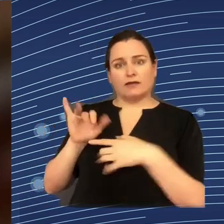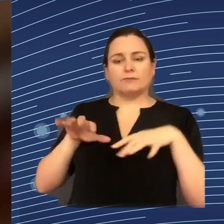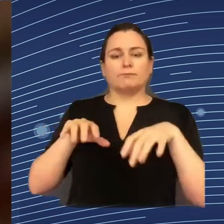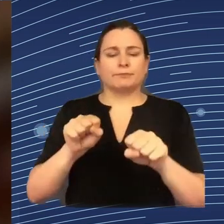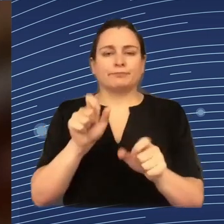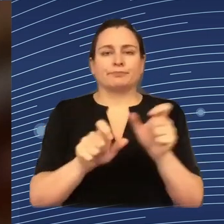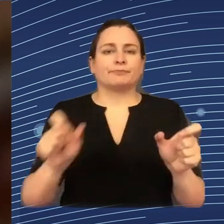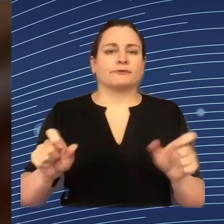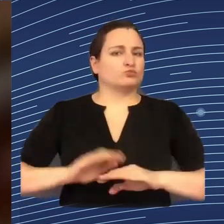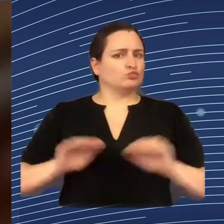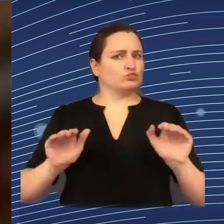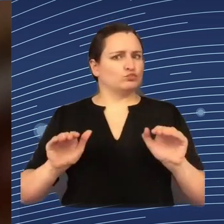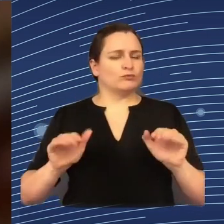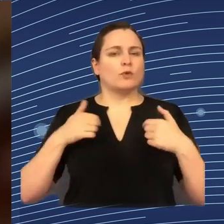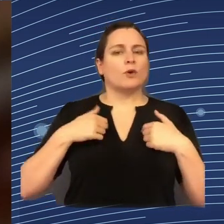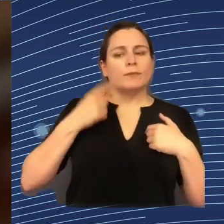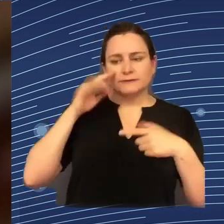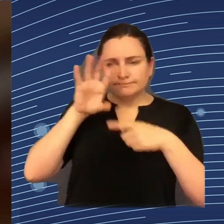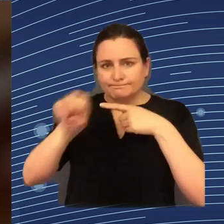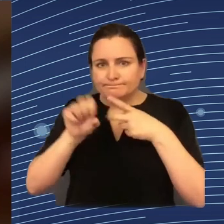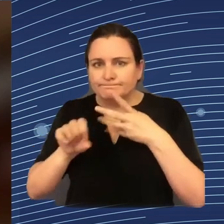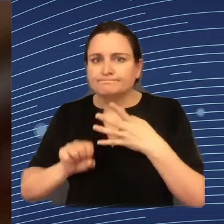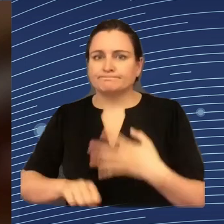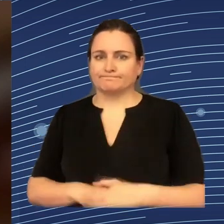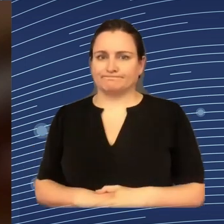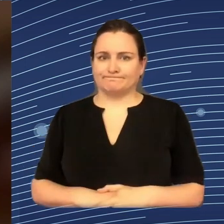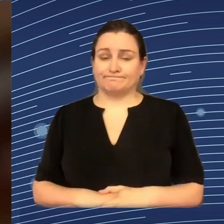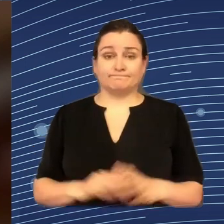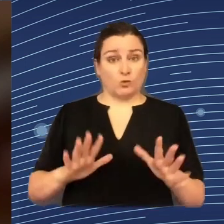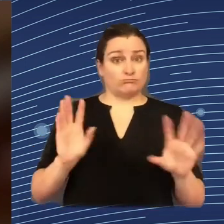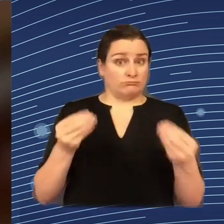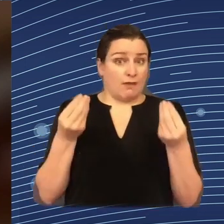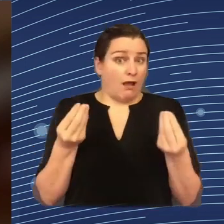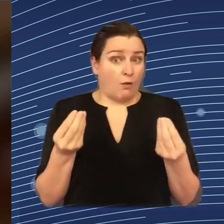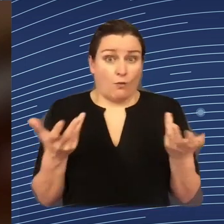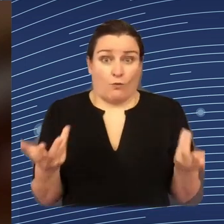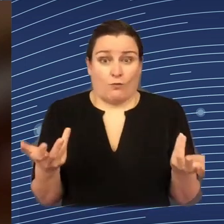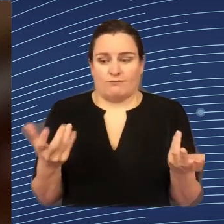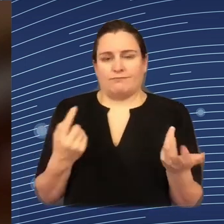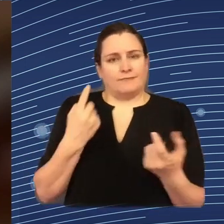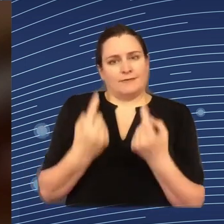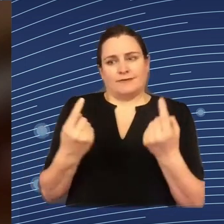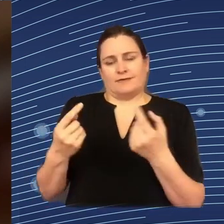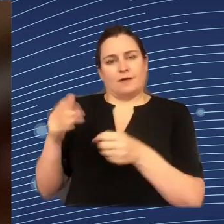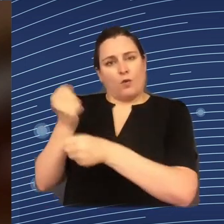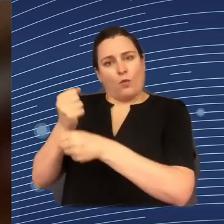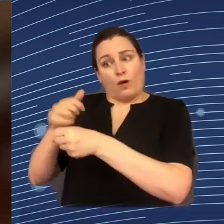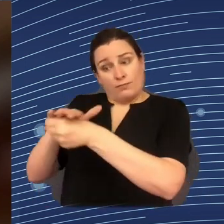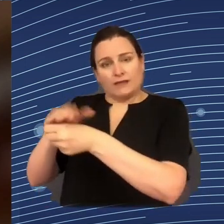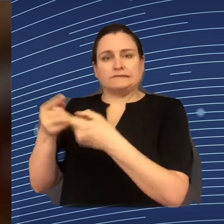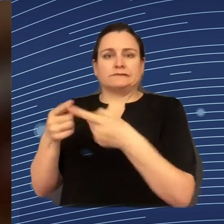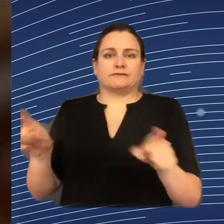What does that mean in practice? What Now we have to differentiate, because contexts differ, and in the workplace it depends